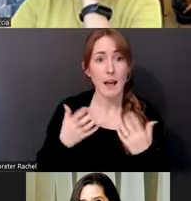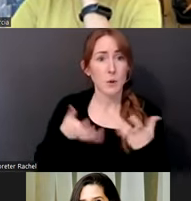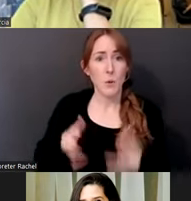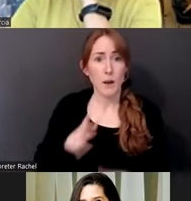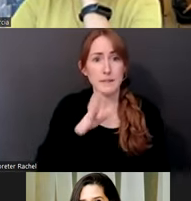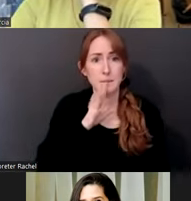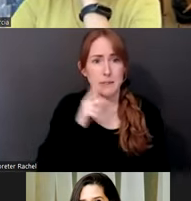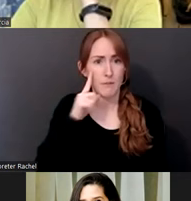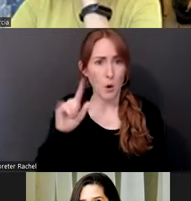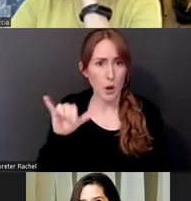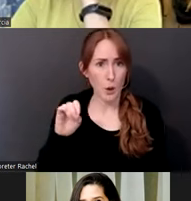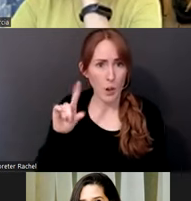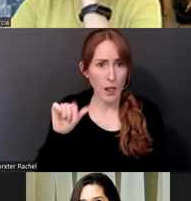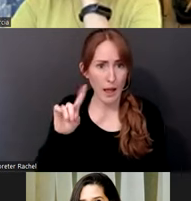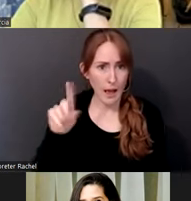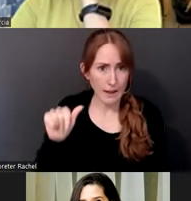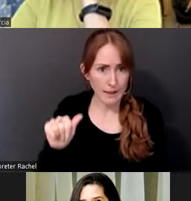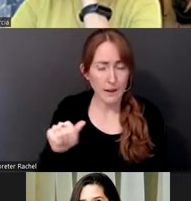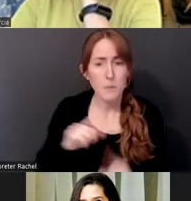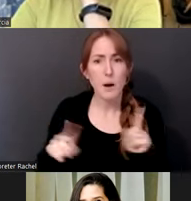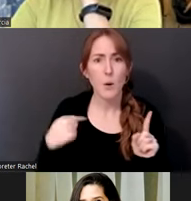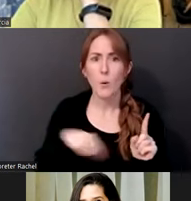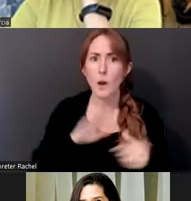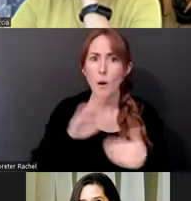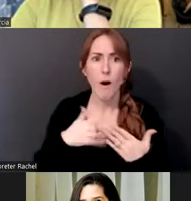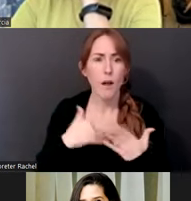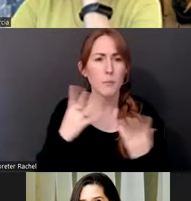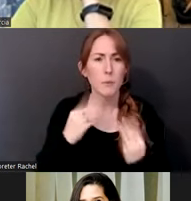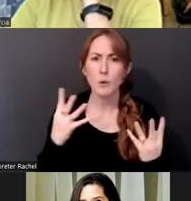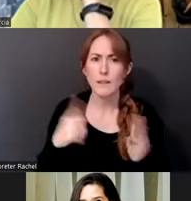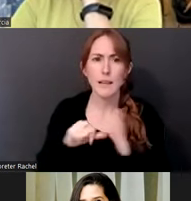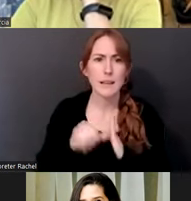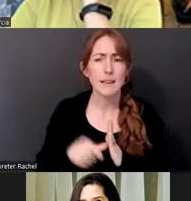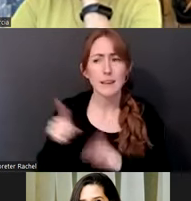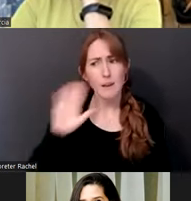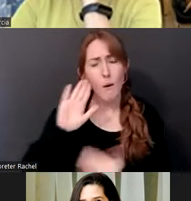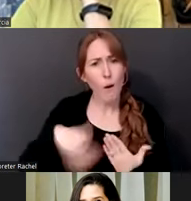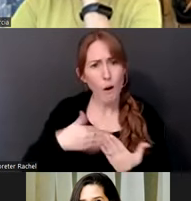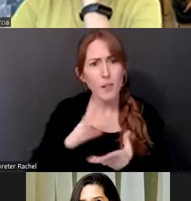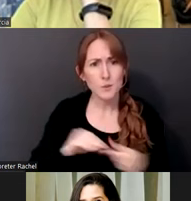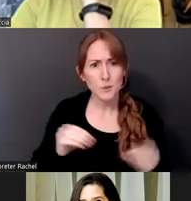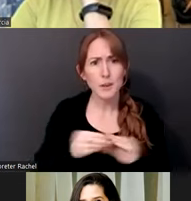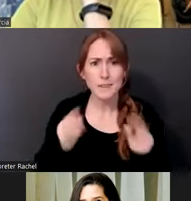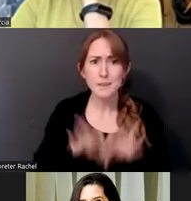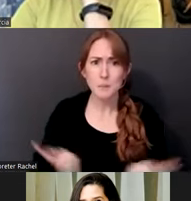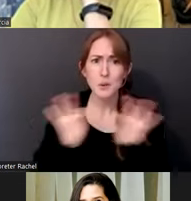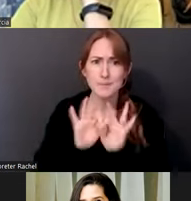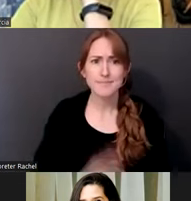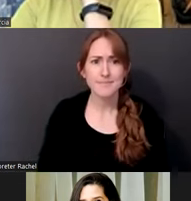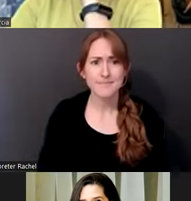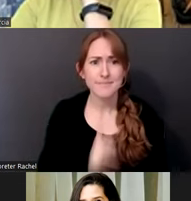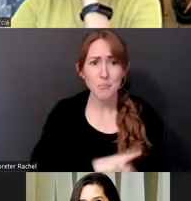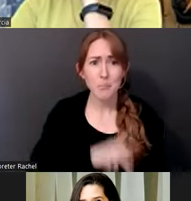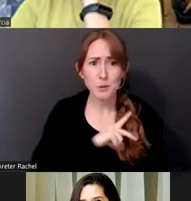but you know, they very beautifully pointed out that all, all stories are important because they're personal and they're our own and, you know, being able to